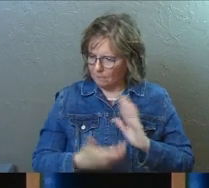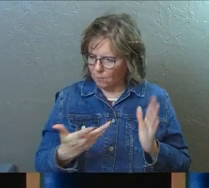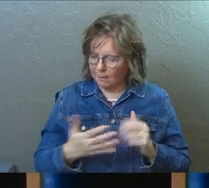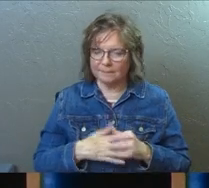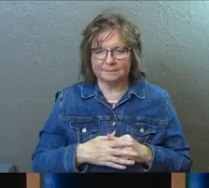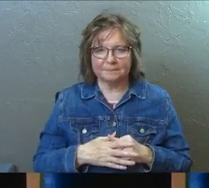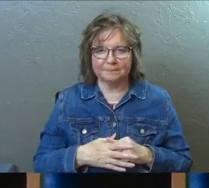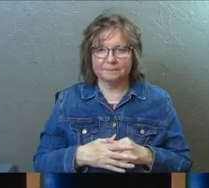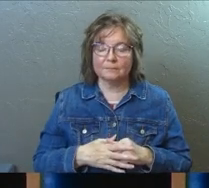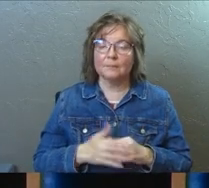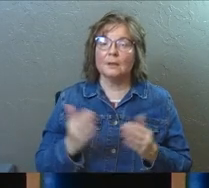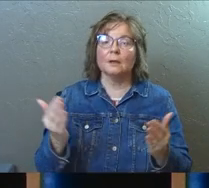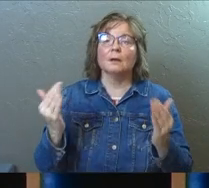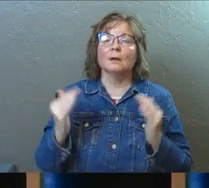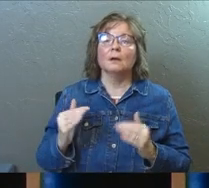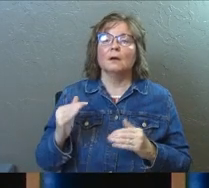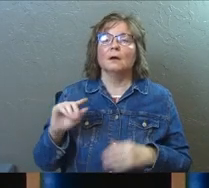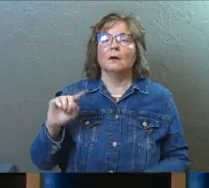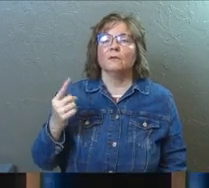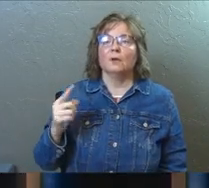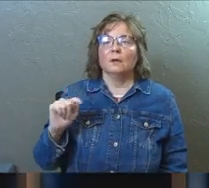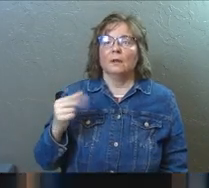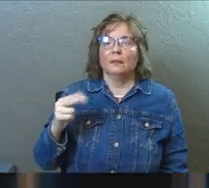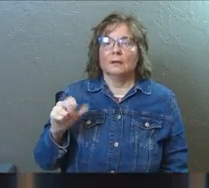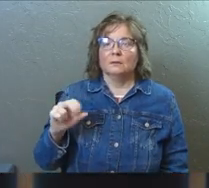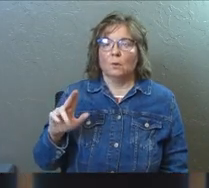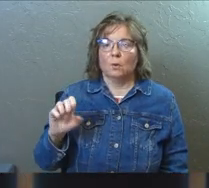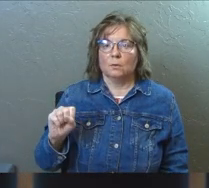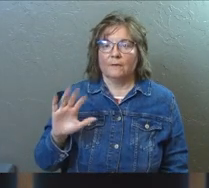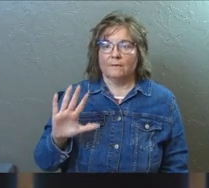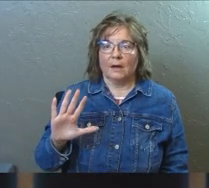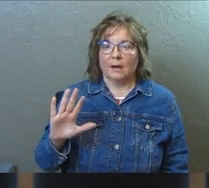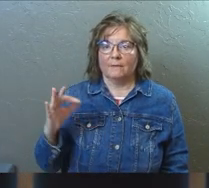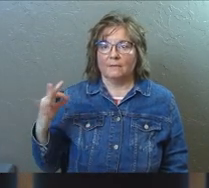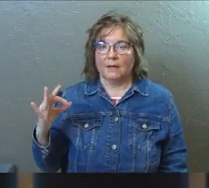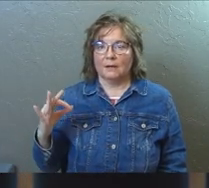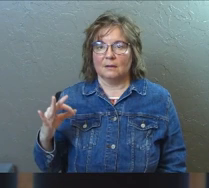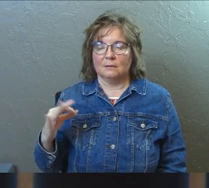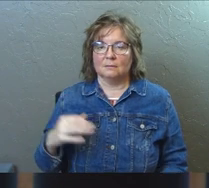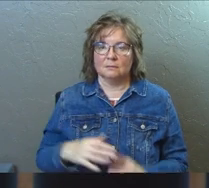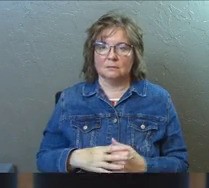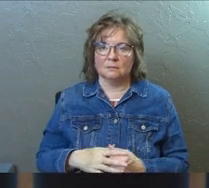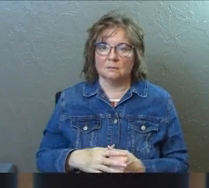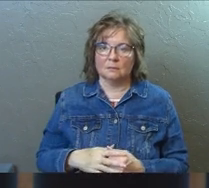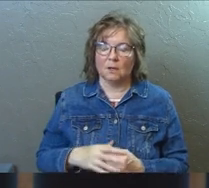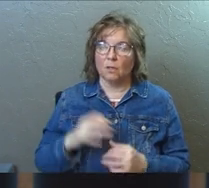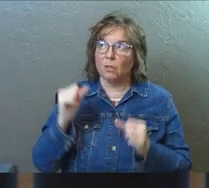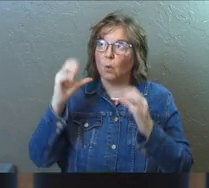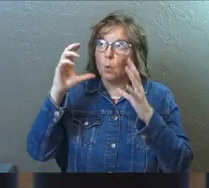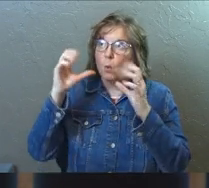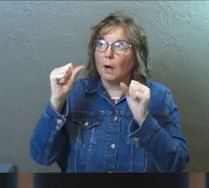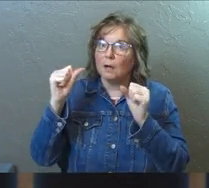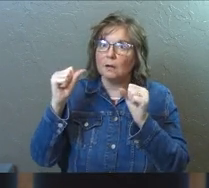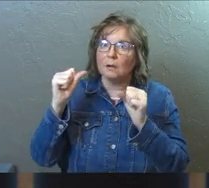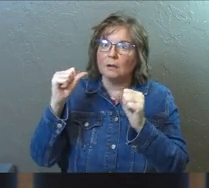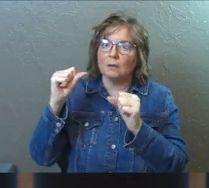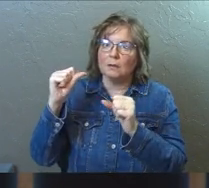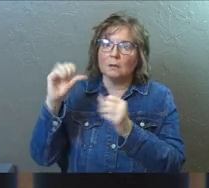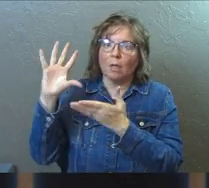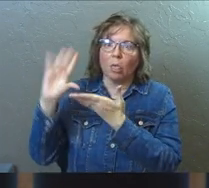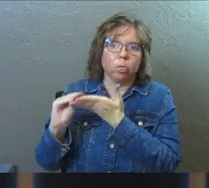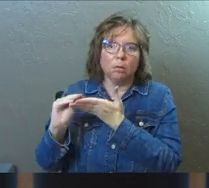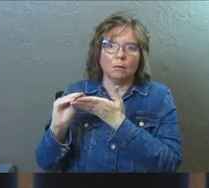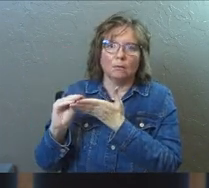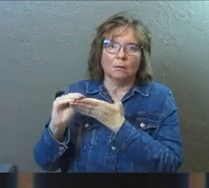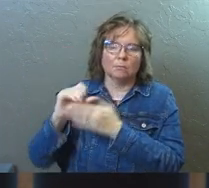Next verse. 1 Thessalonians 5, 19. Don't quench or hate the wonder. Do not quench the spirit. Do not